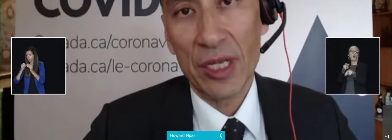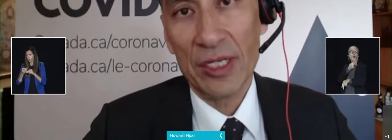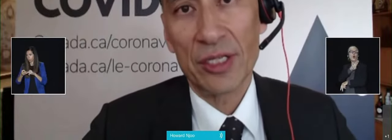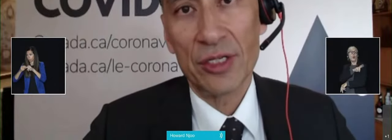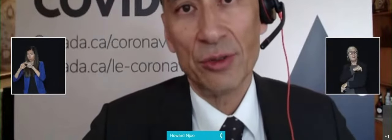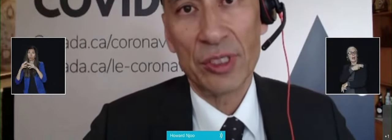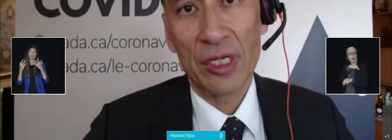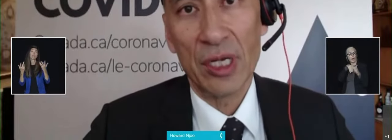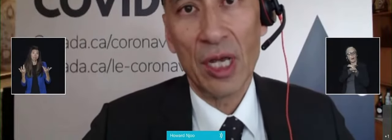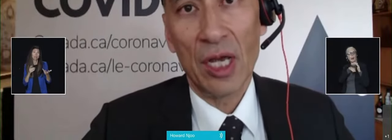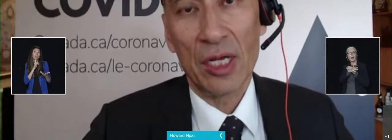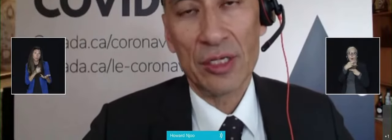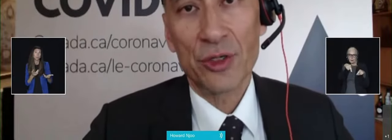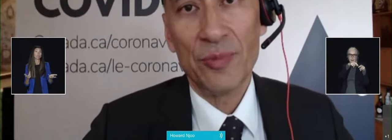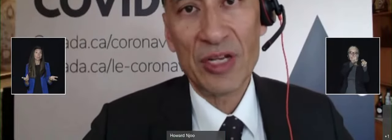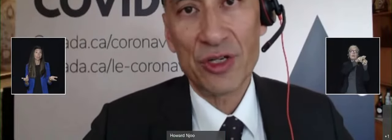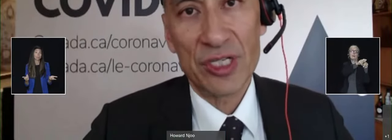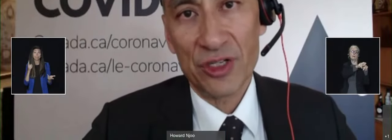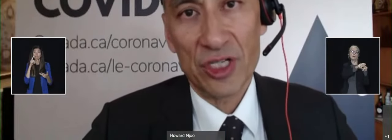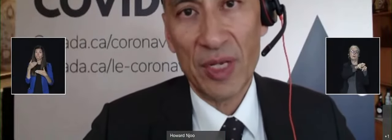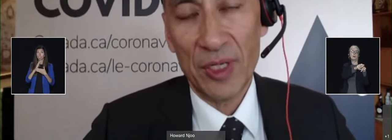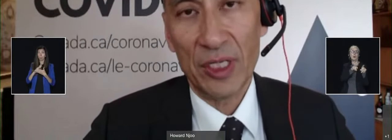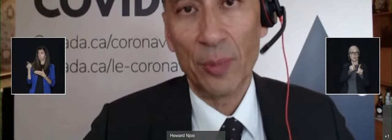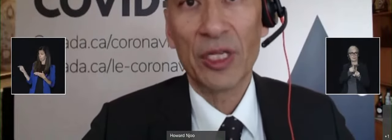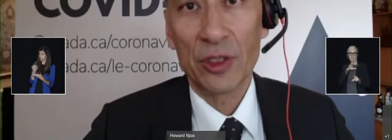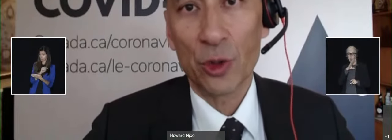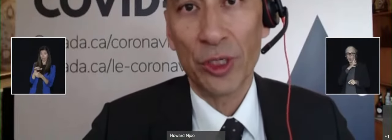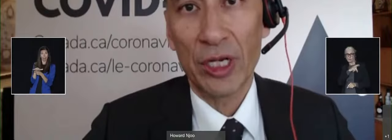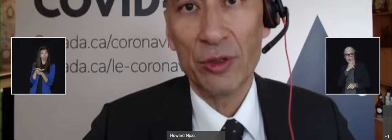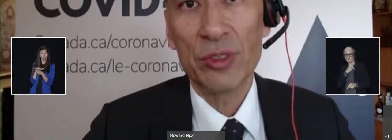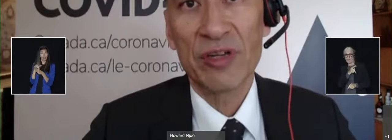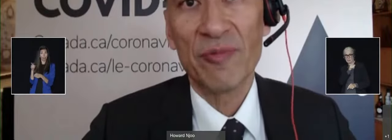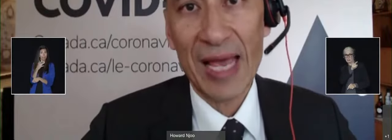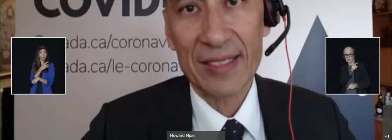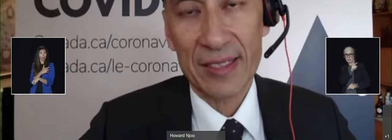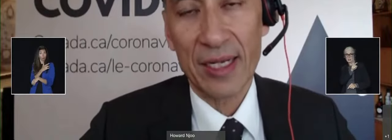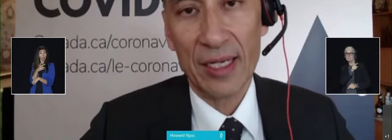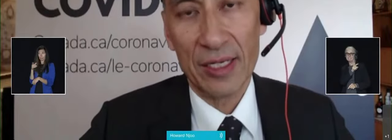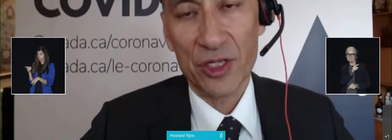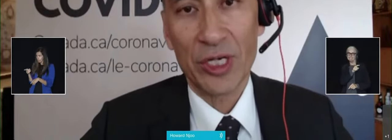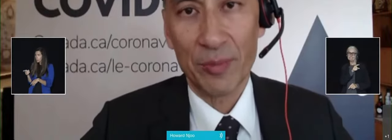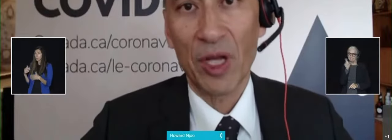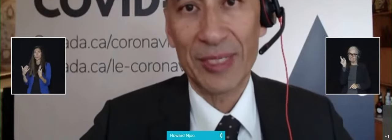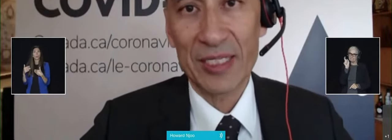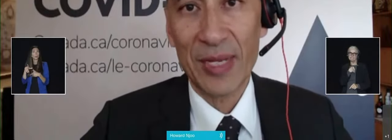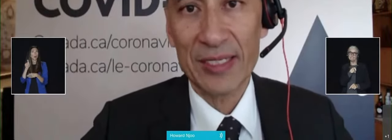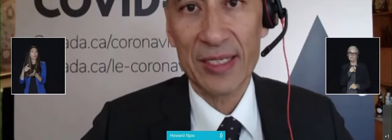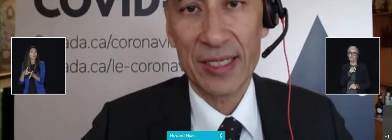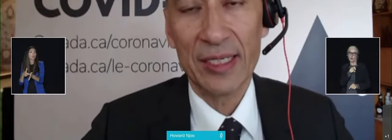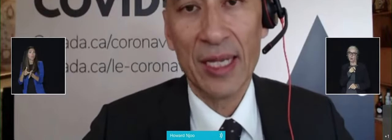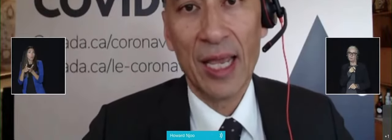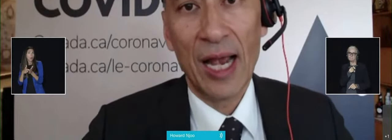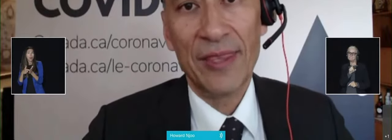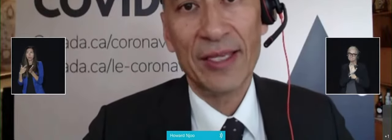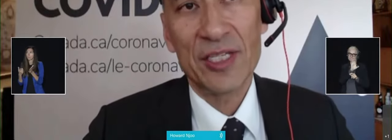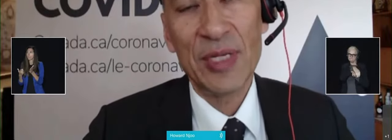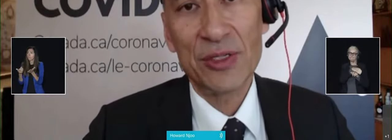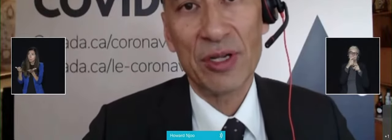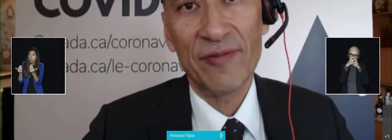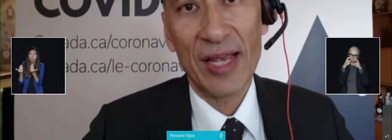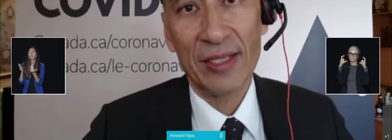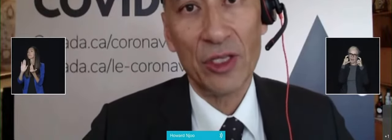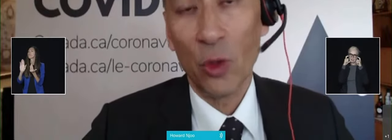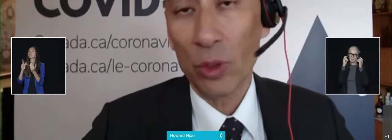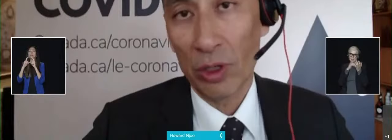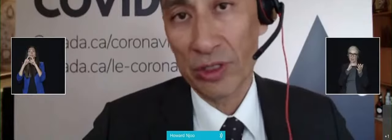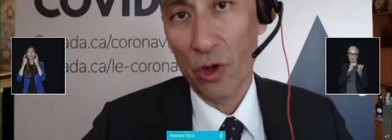had to reinstitute certain measures such as maybe the obligatory use of masks and so on in public spaces. And I think it